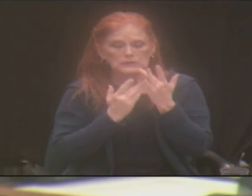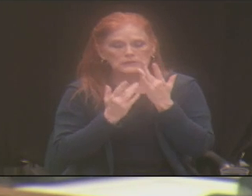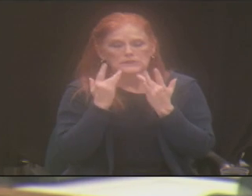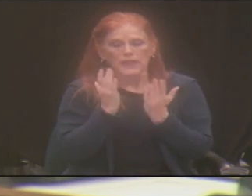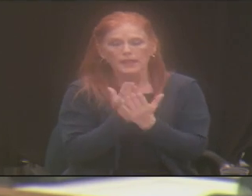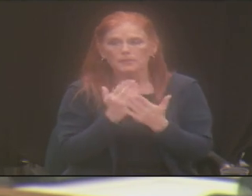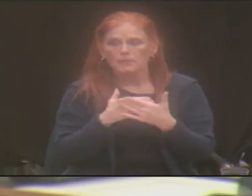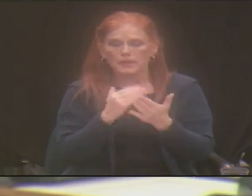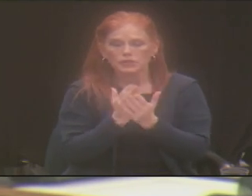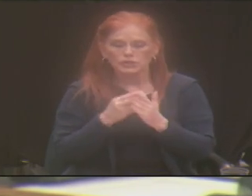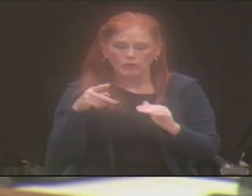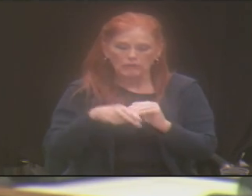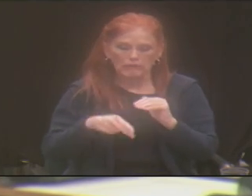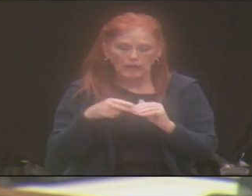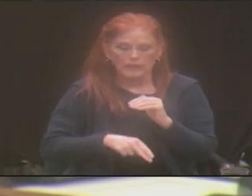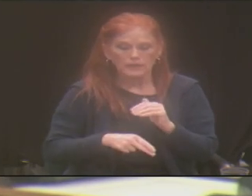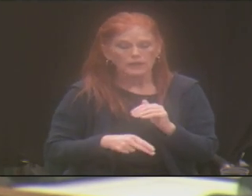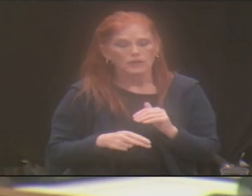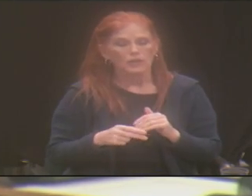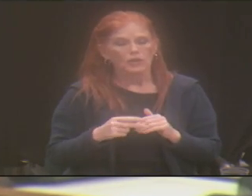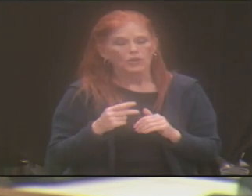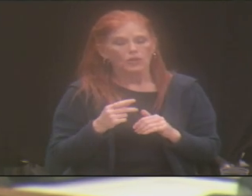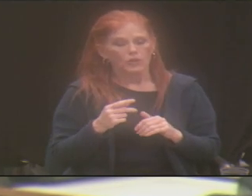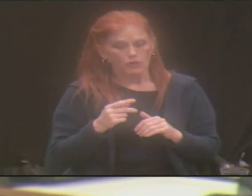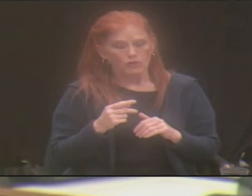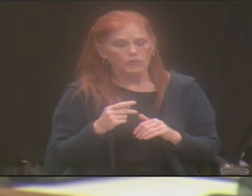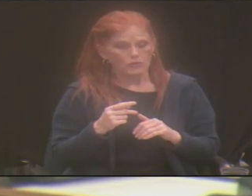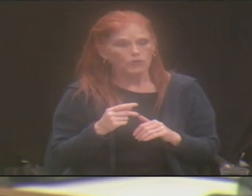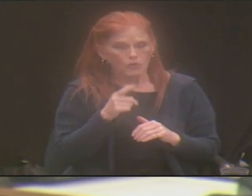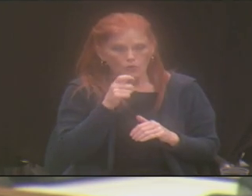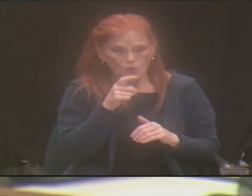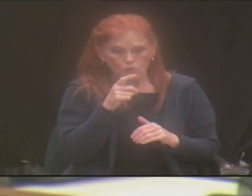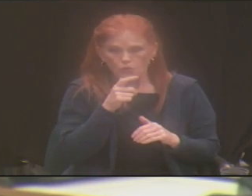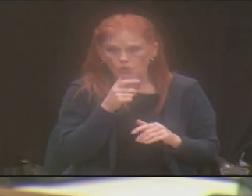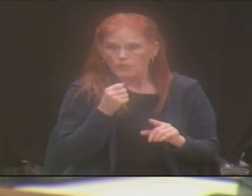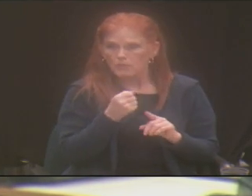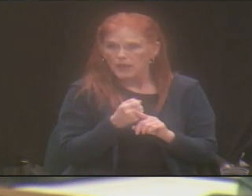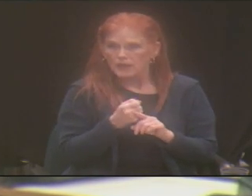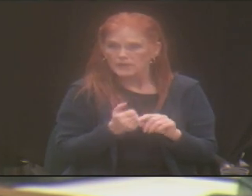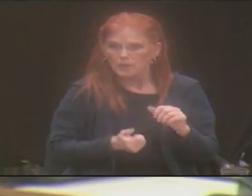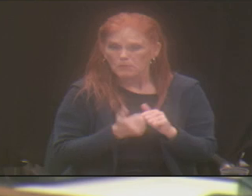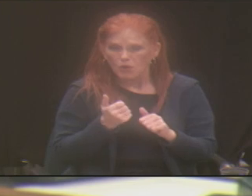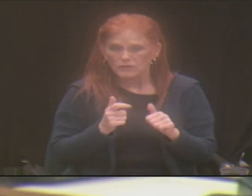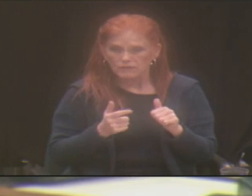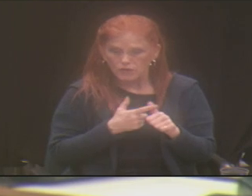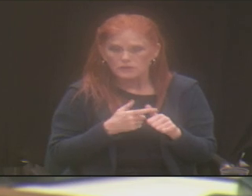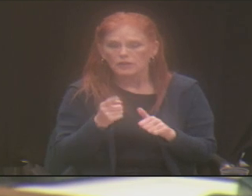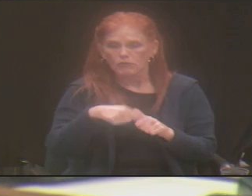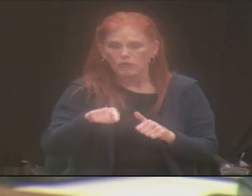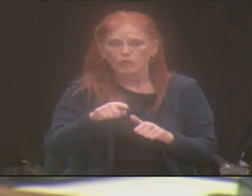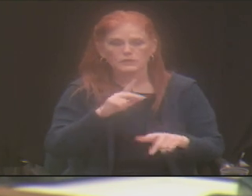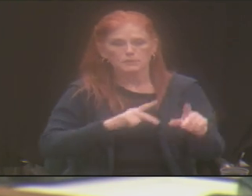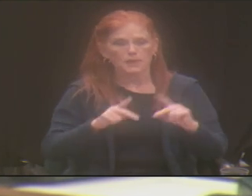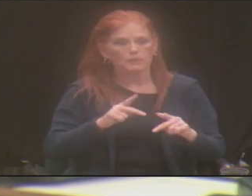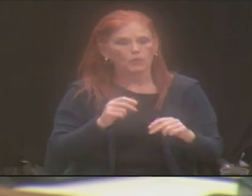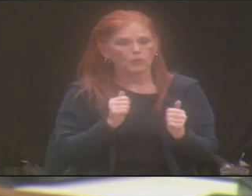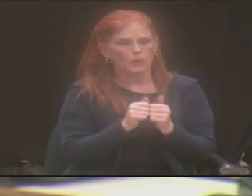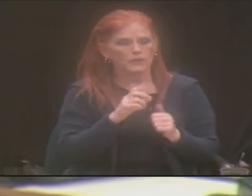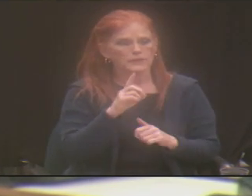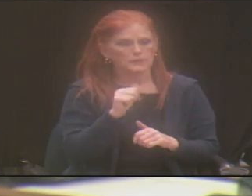places that fill that is services to our most vulnerable. So we look at how can we partner